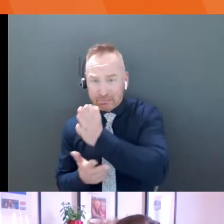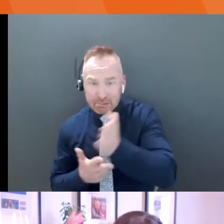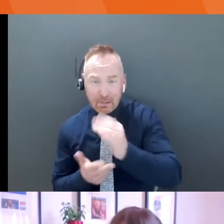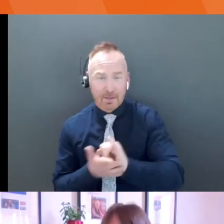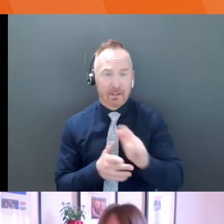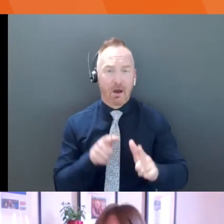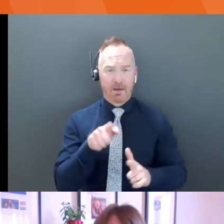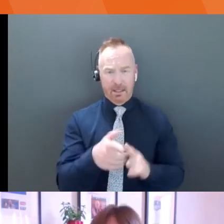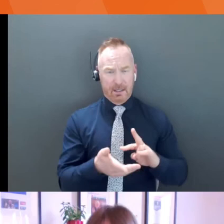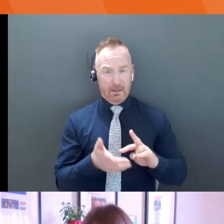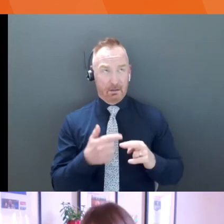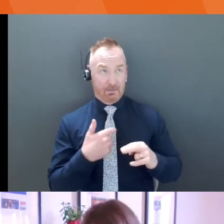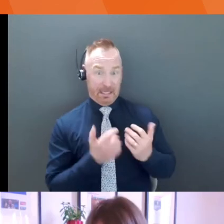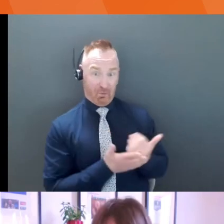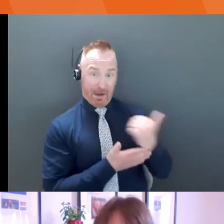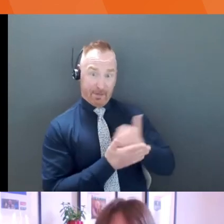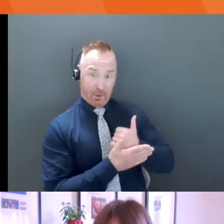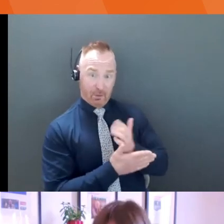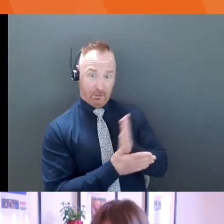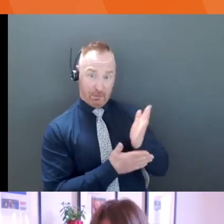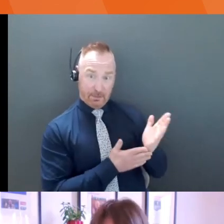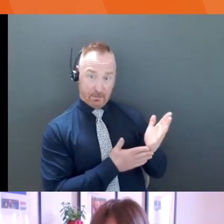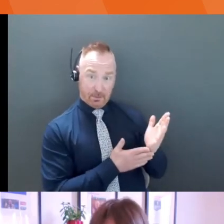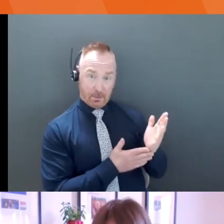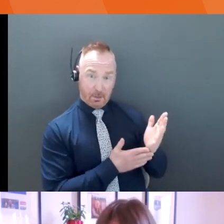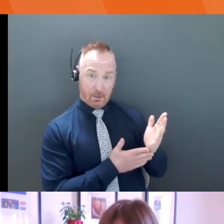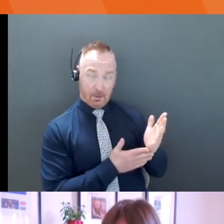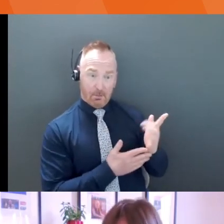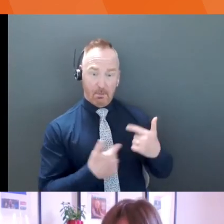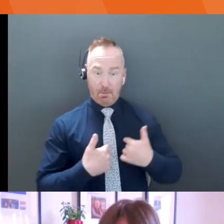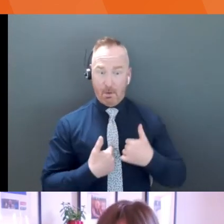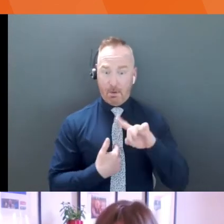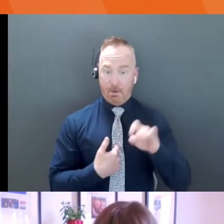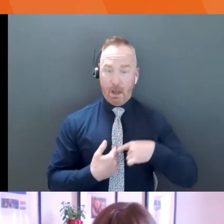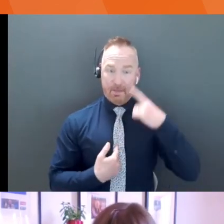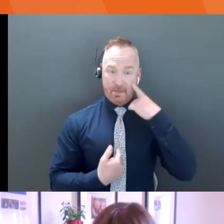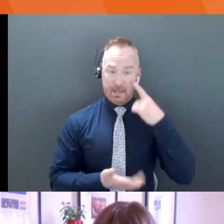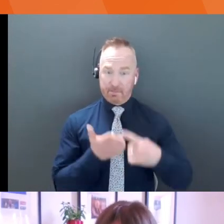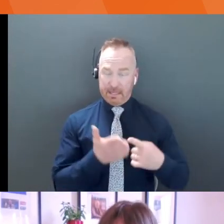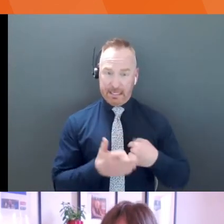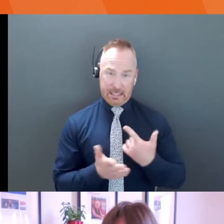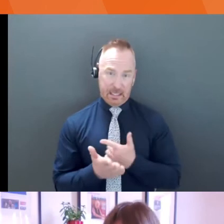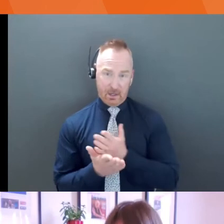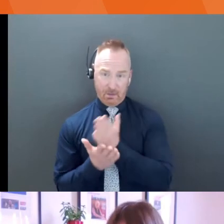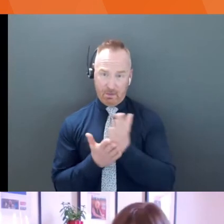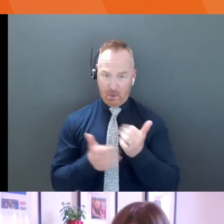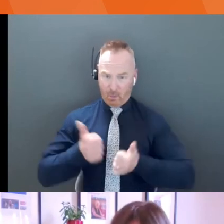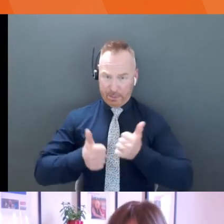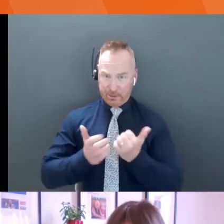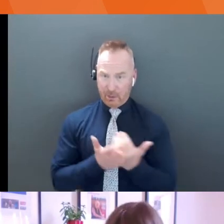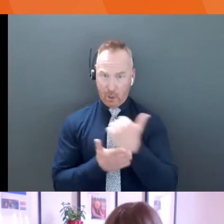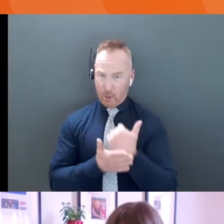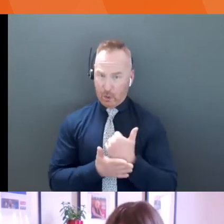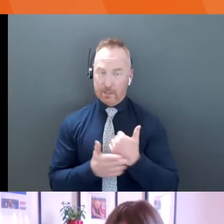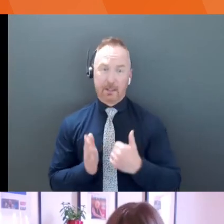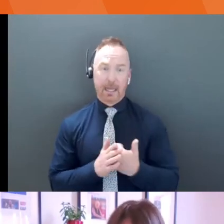me, would be what, what's the, the first question I would ask you if was coaching you is which revenue stream makes the most money. So let's focus on